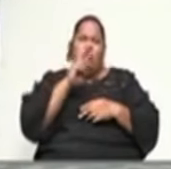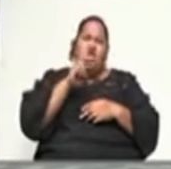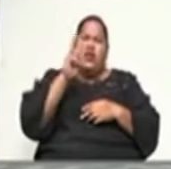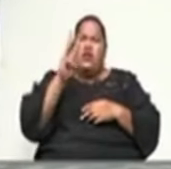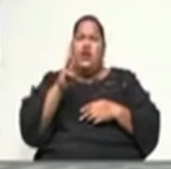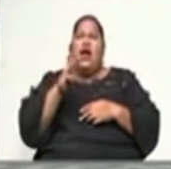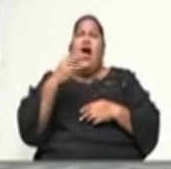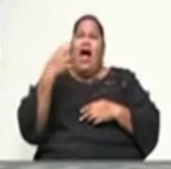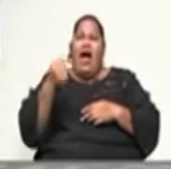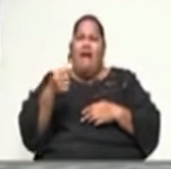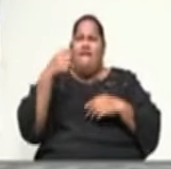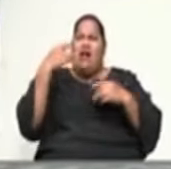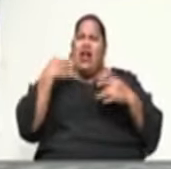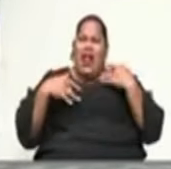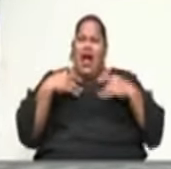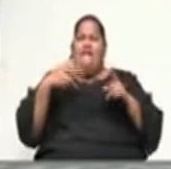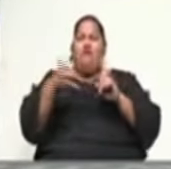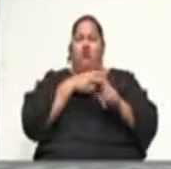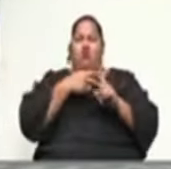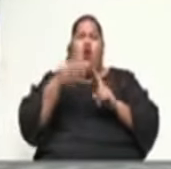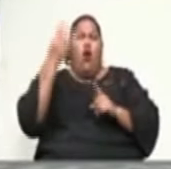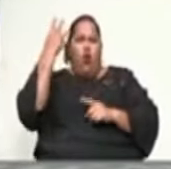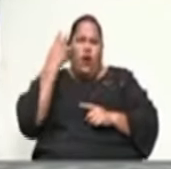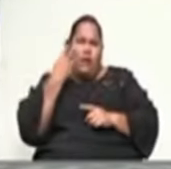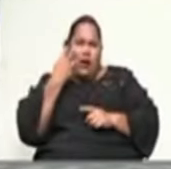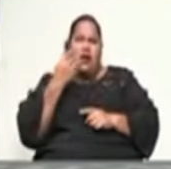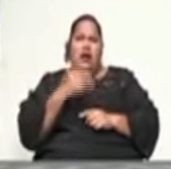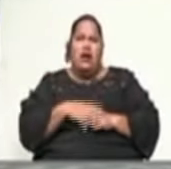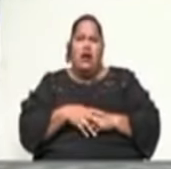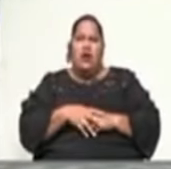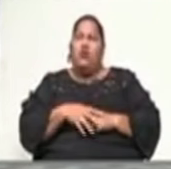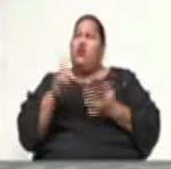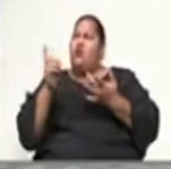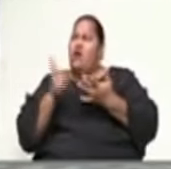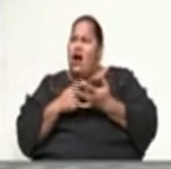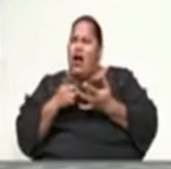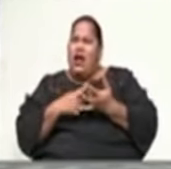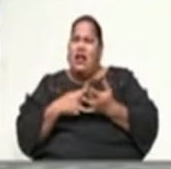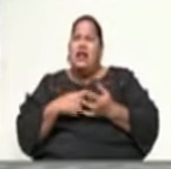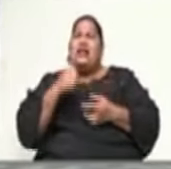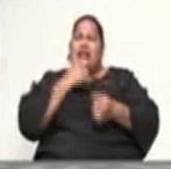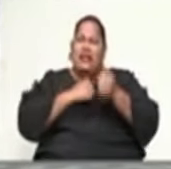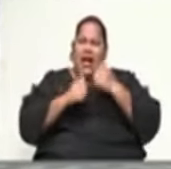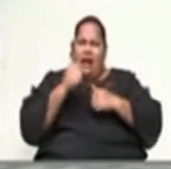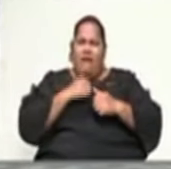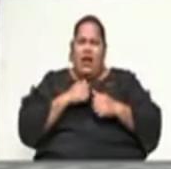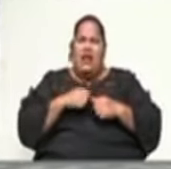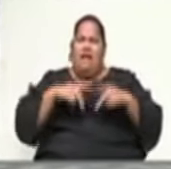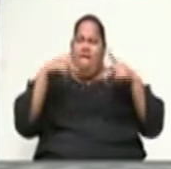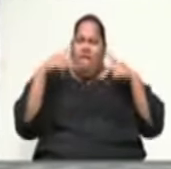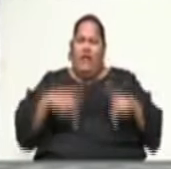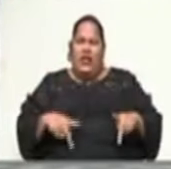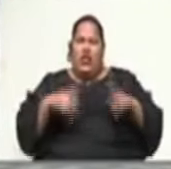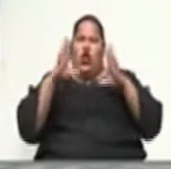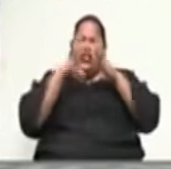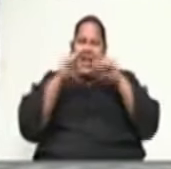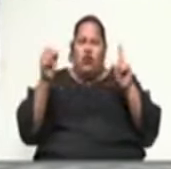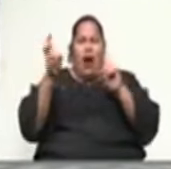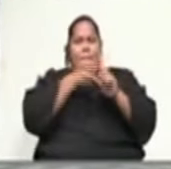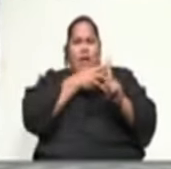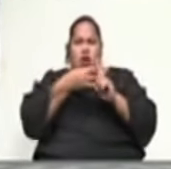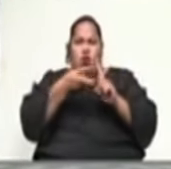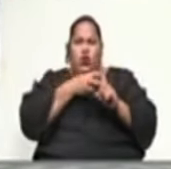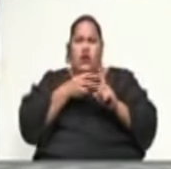and on average around the pacific it's the same two out of three women would have suffered some form of physical or sexual abuse in their lifetime